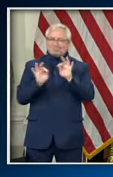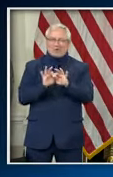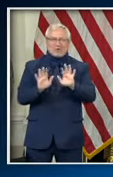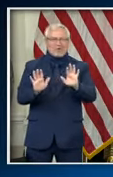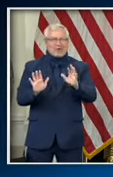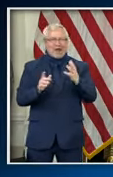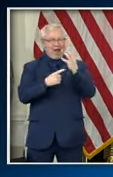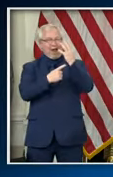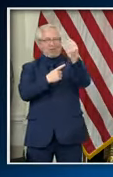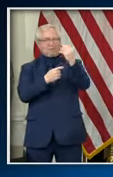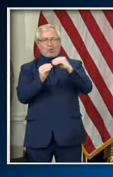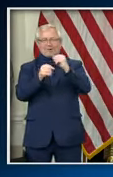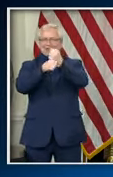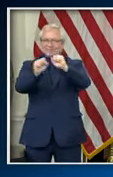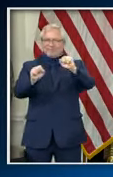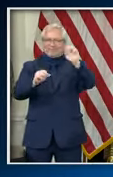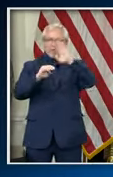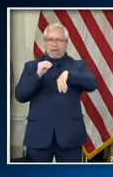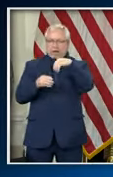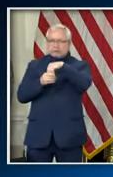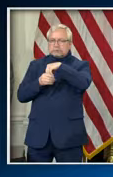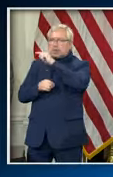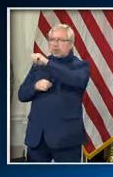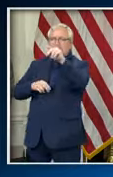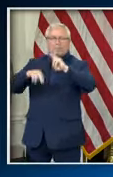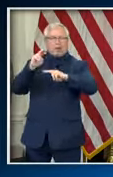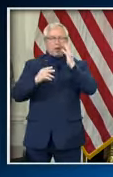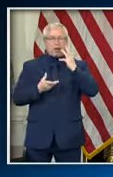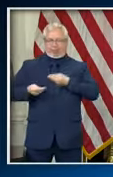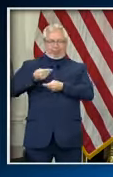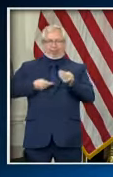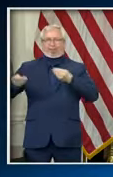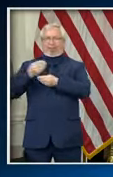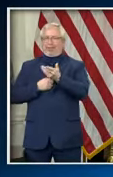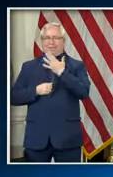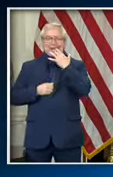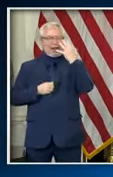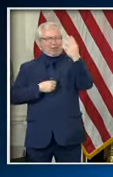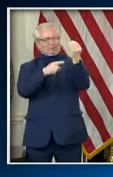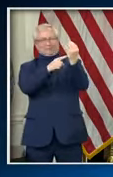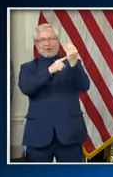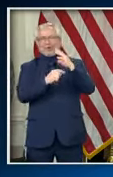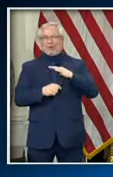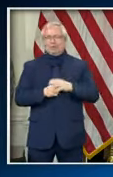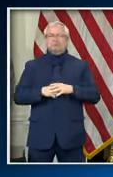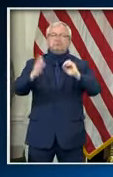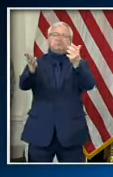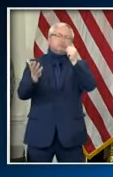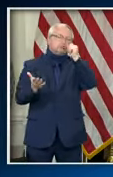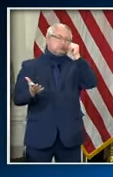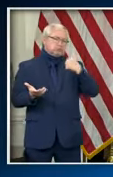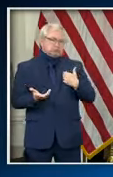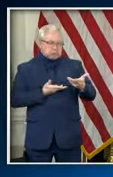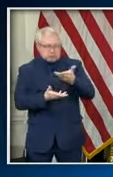safer than inside activity and after much discussion yesterday all of our